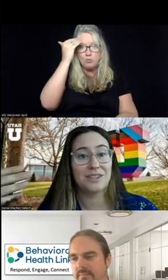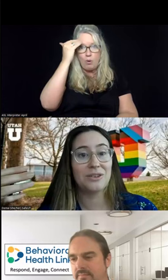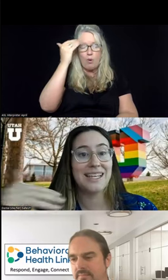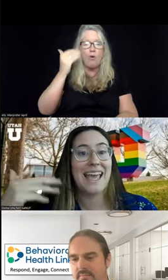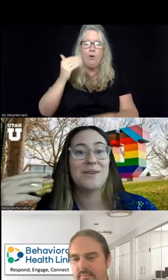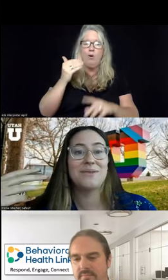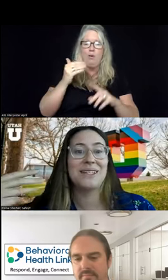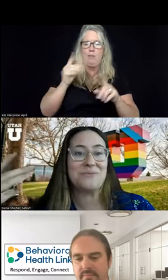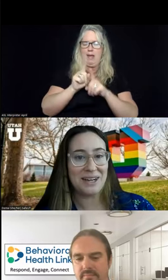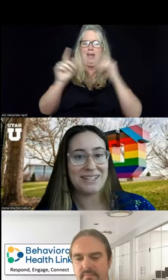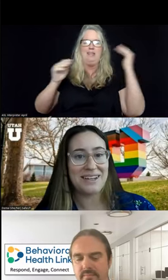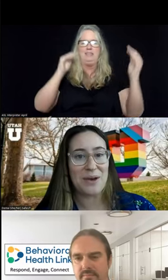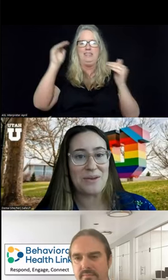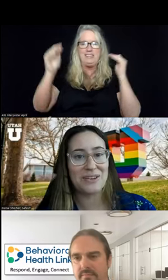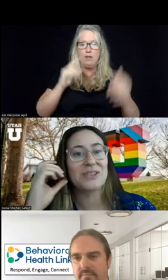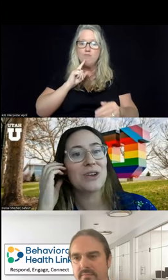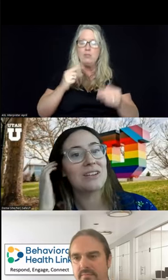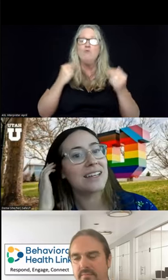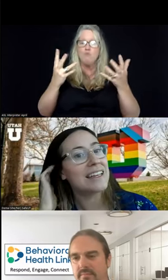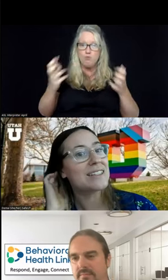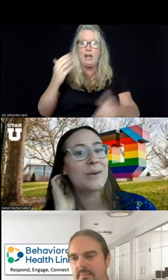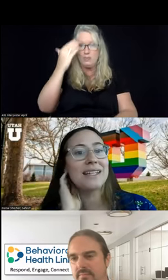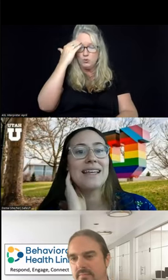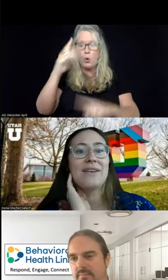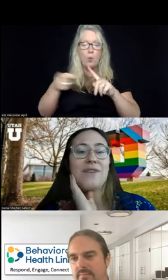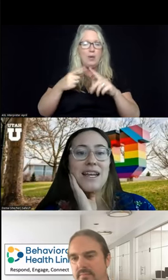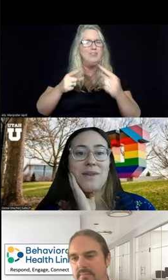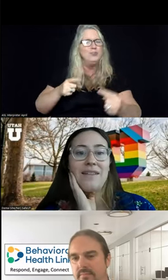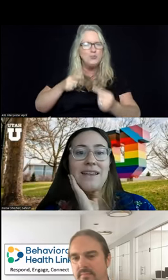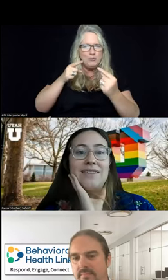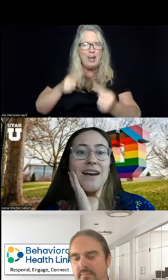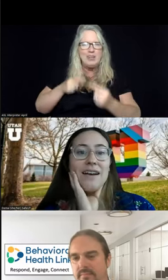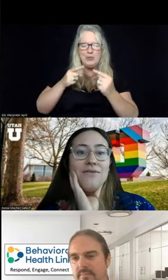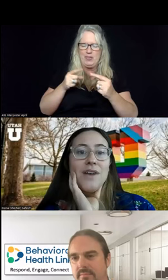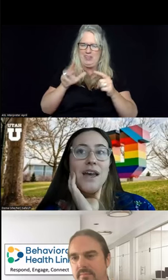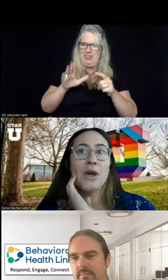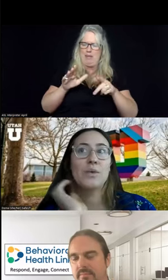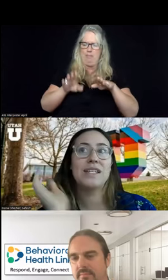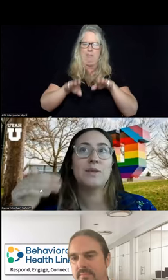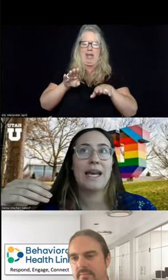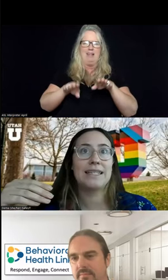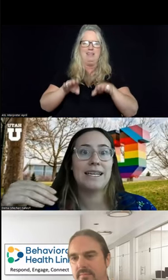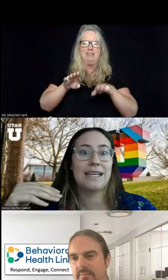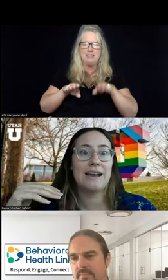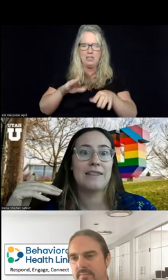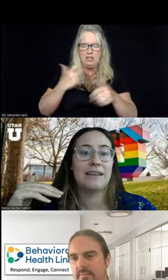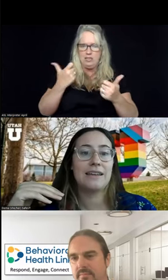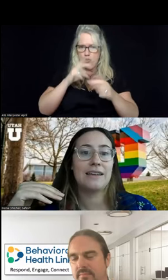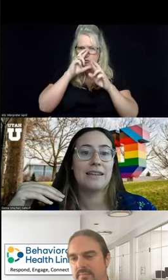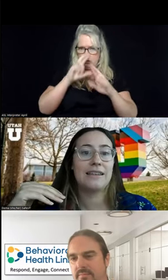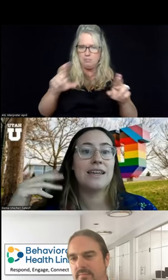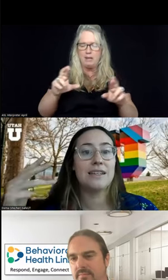us as adults, hey, we really want to know when you're struggling. And so it is that fine balance of respecting